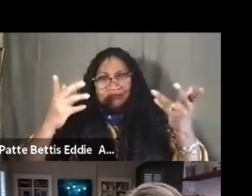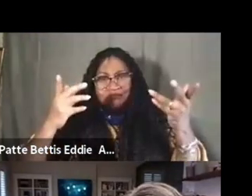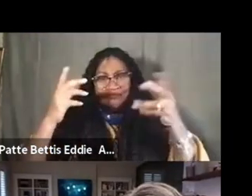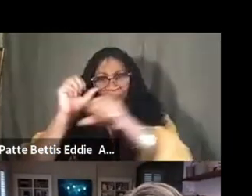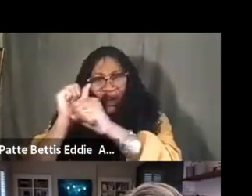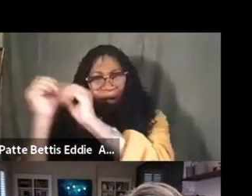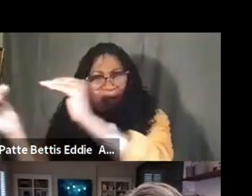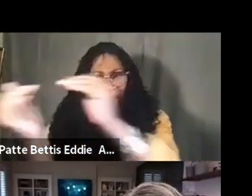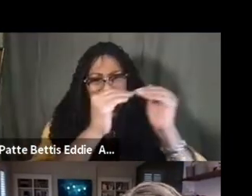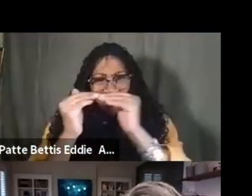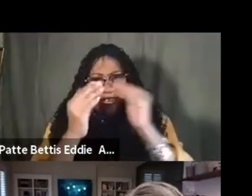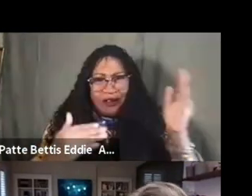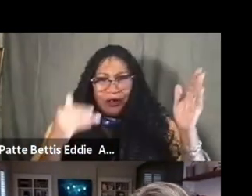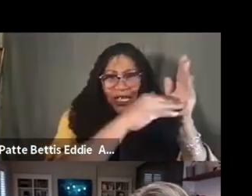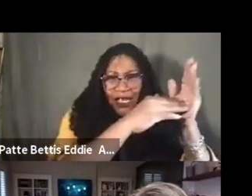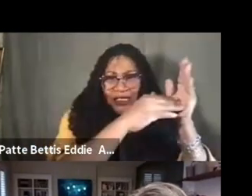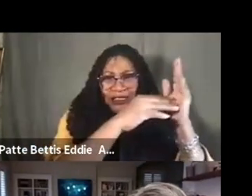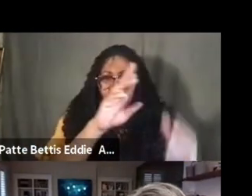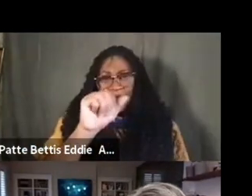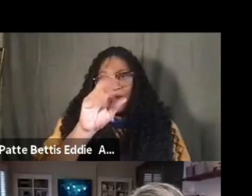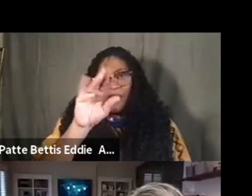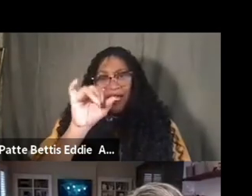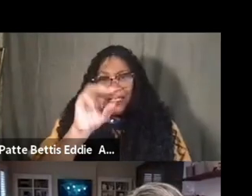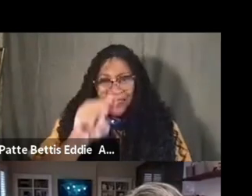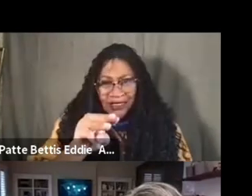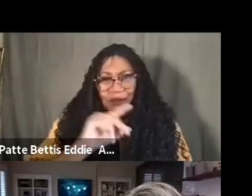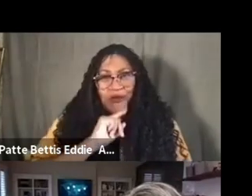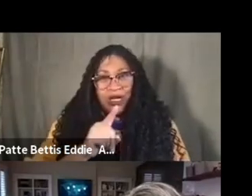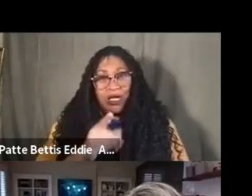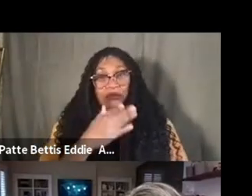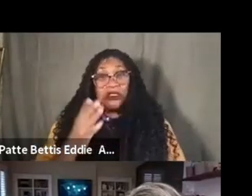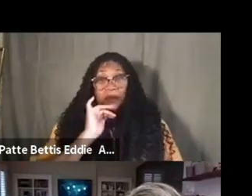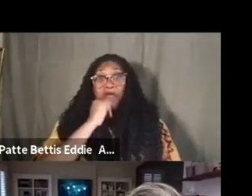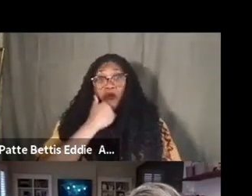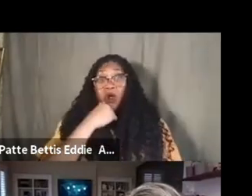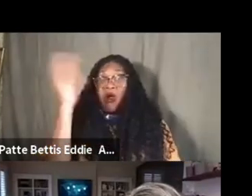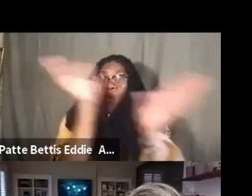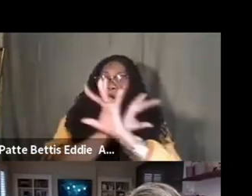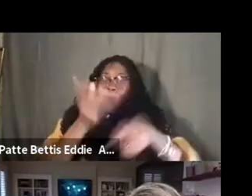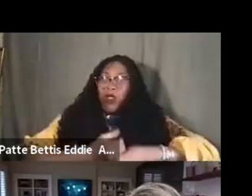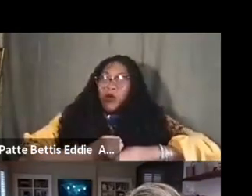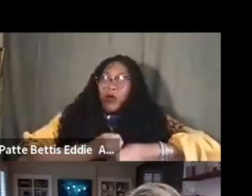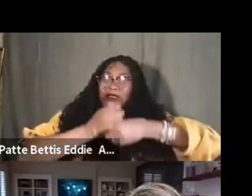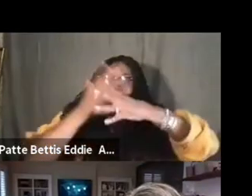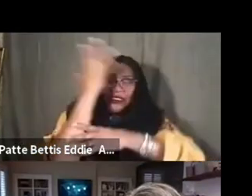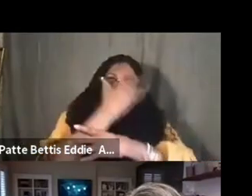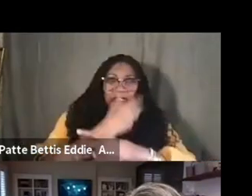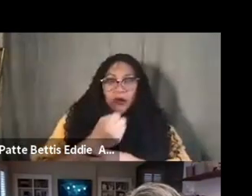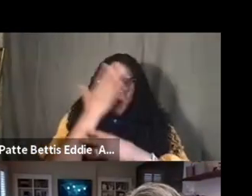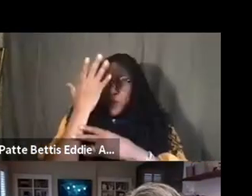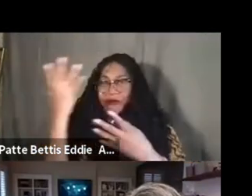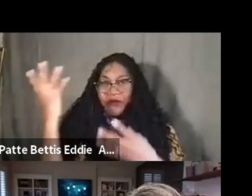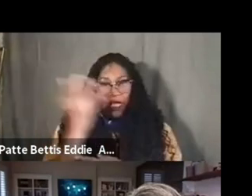anti-racism, right? So yes, there's something really wrong, and I think you put that so beautifully. I'm wondering if Sheila or Teresa,